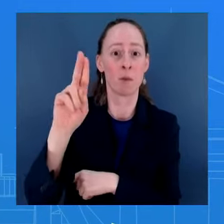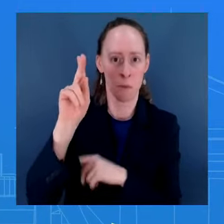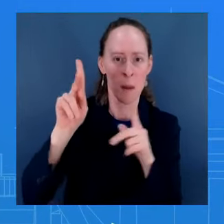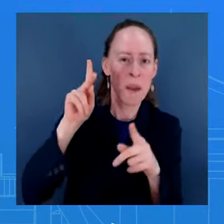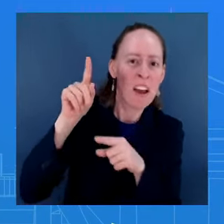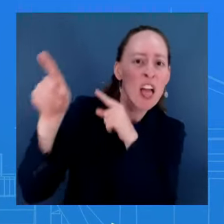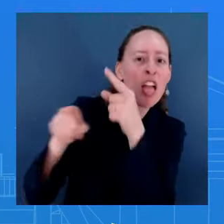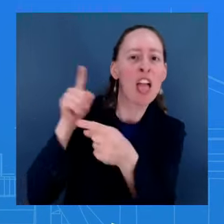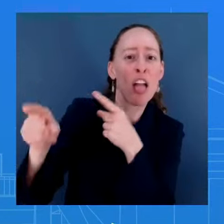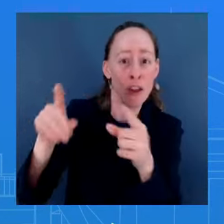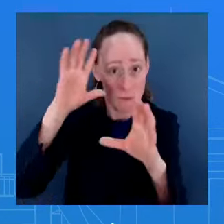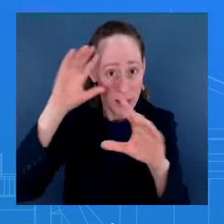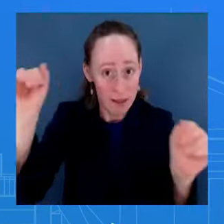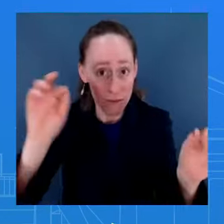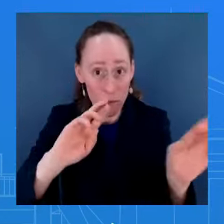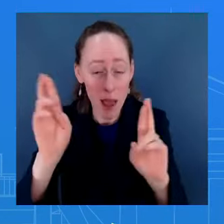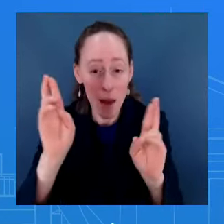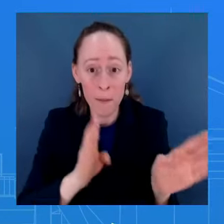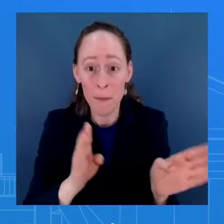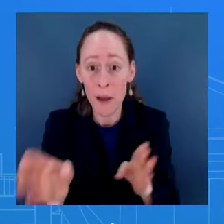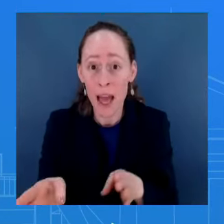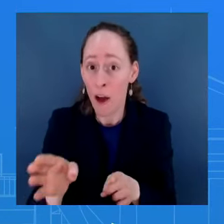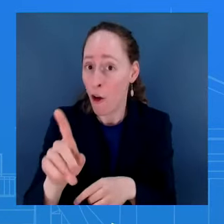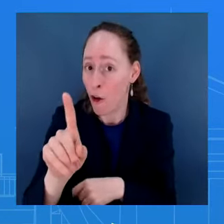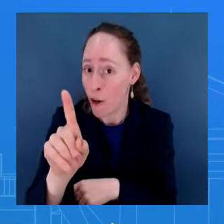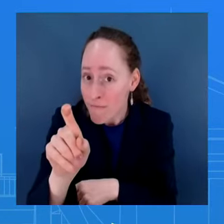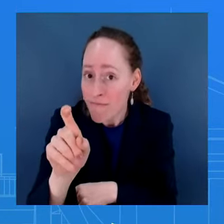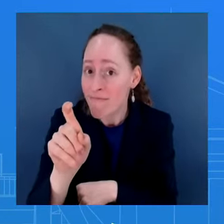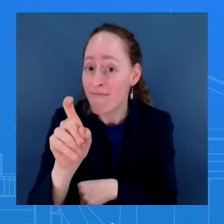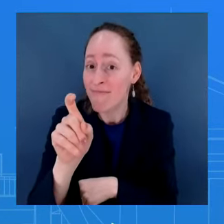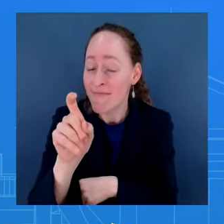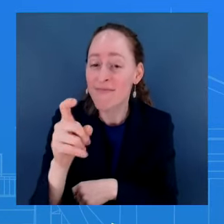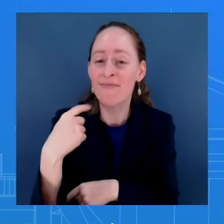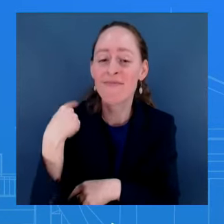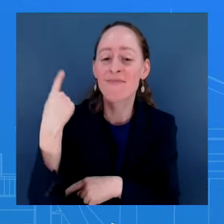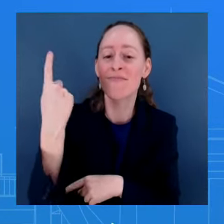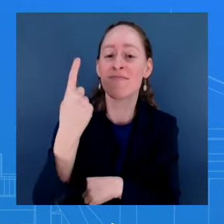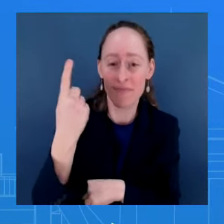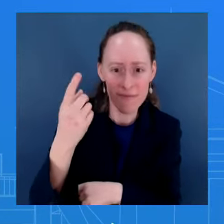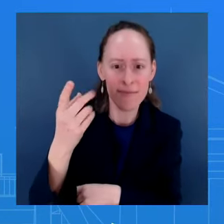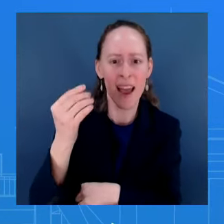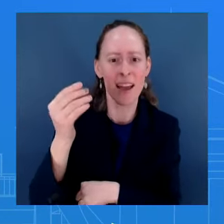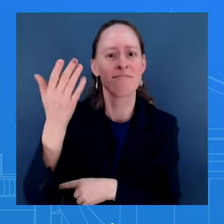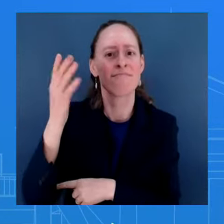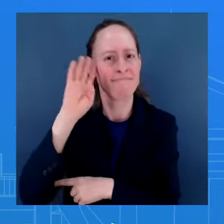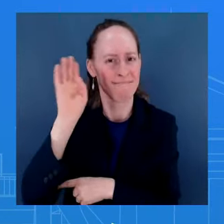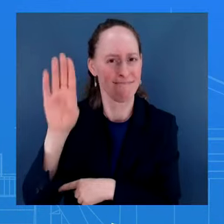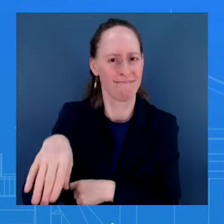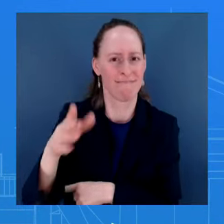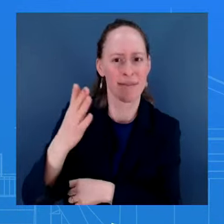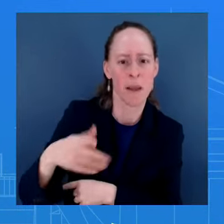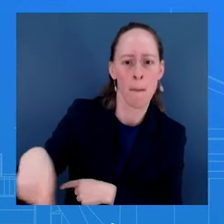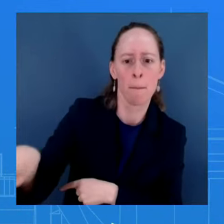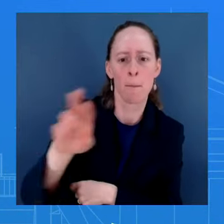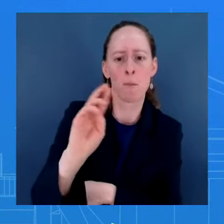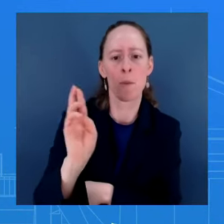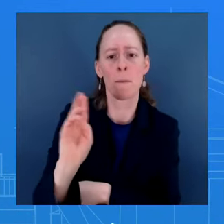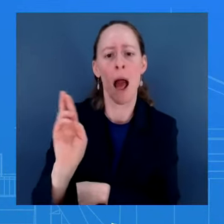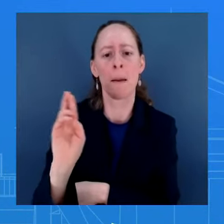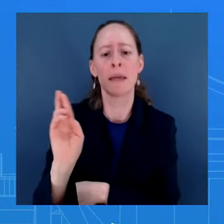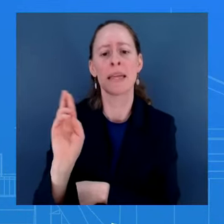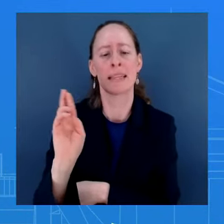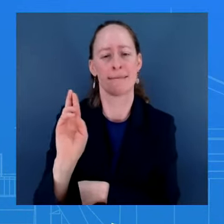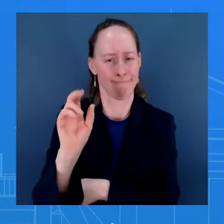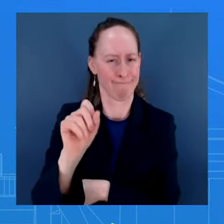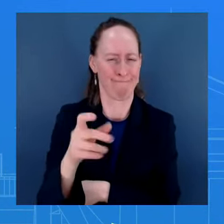Republican members behaved in a way that was, I would say, disrespectful, and he handled that, and